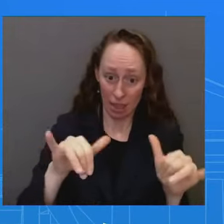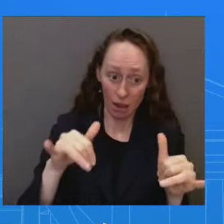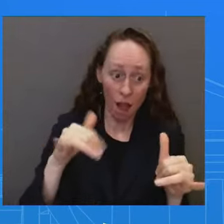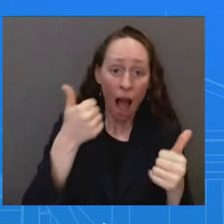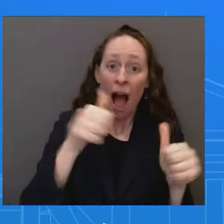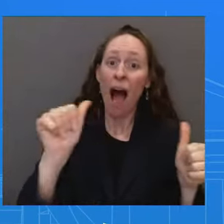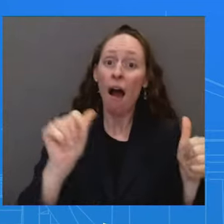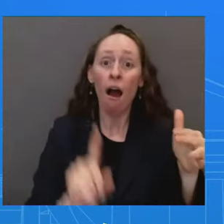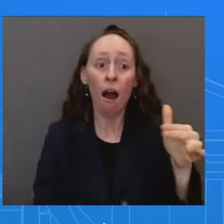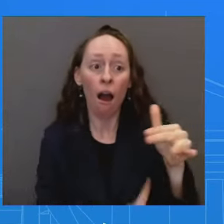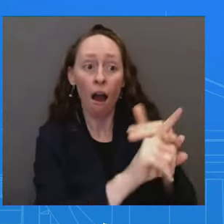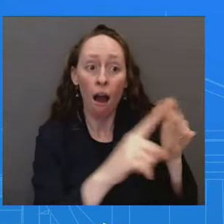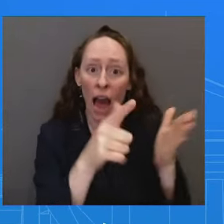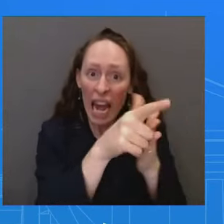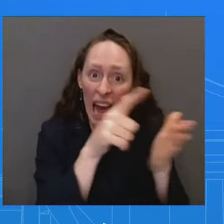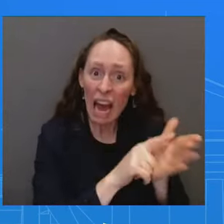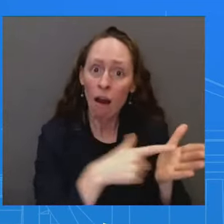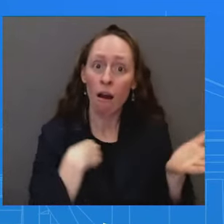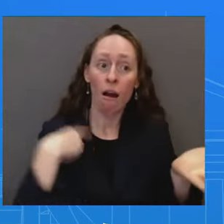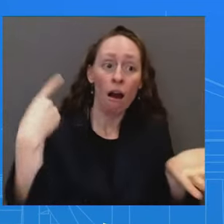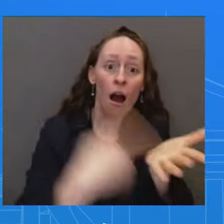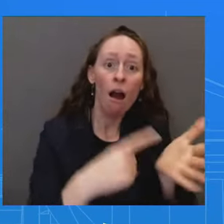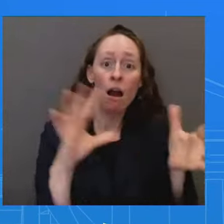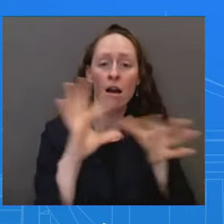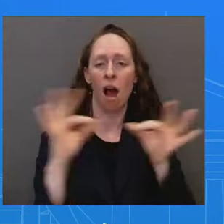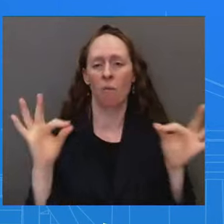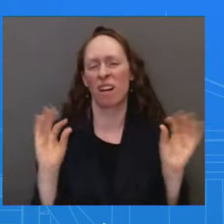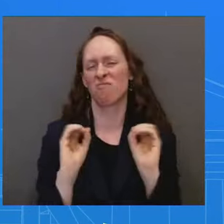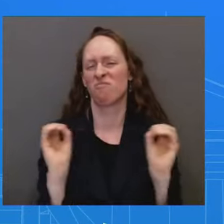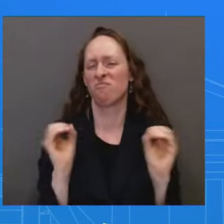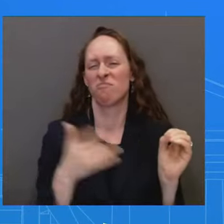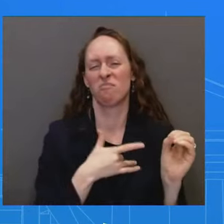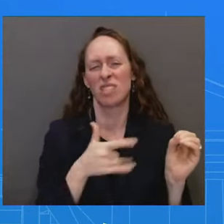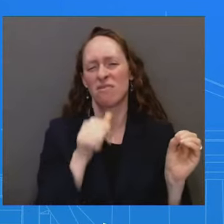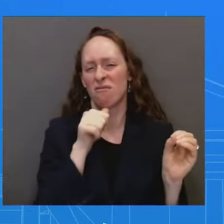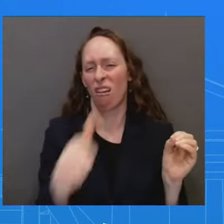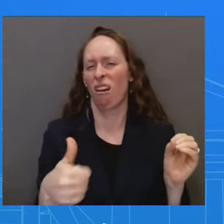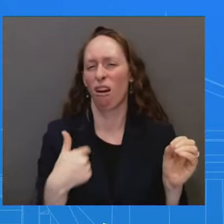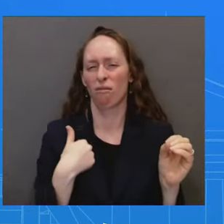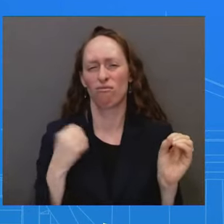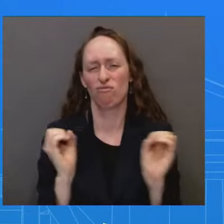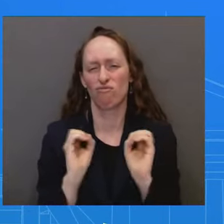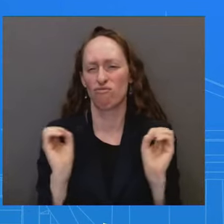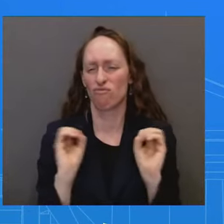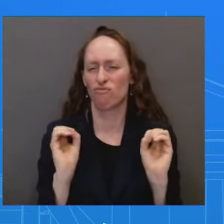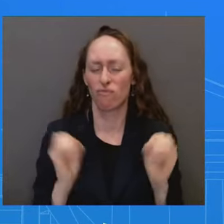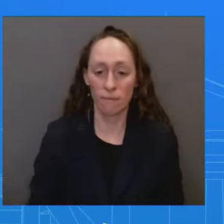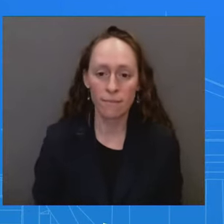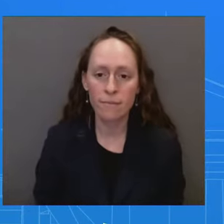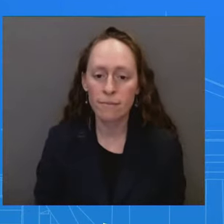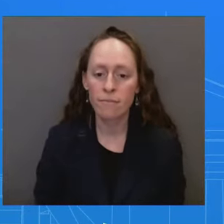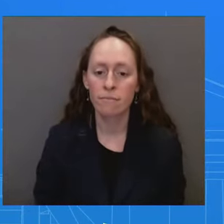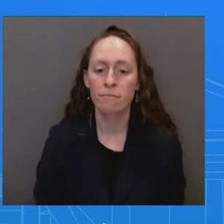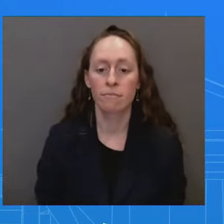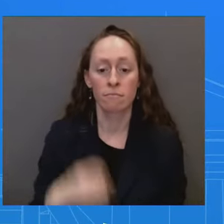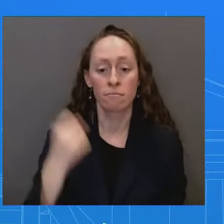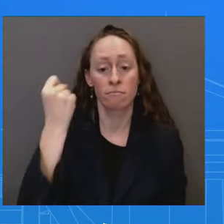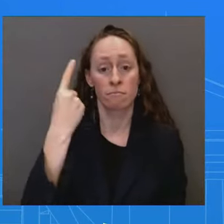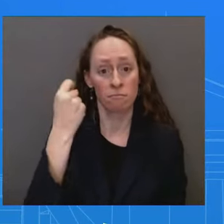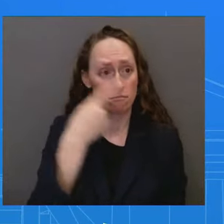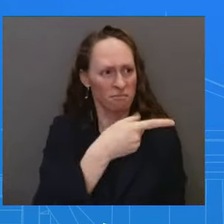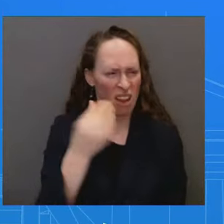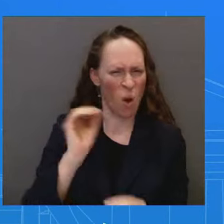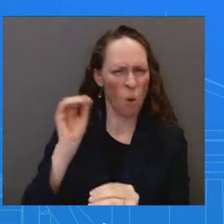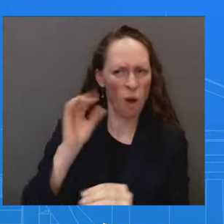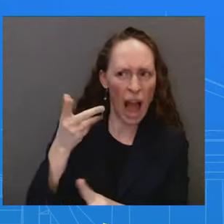that particular, uh, ongoing case. Also, that doesn't even involve the White House. So, I'm just going to be super careful. I would have to refer you to the